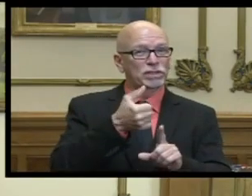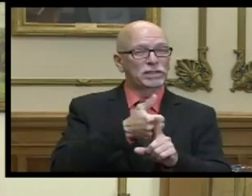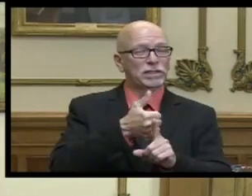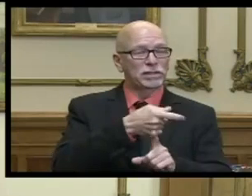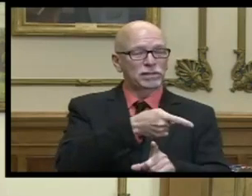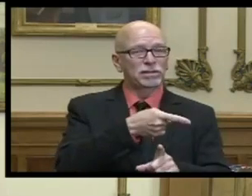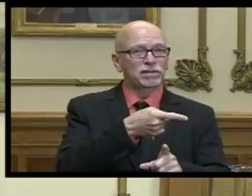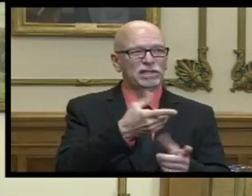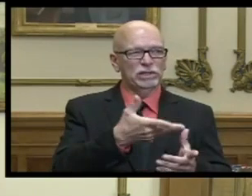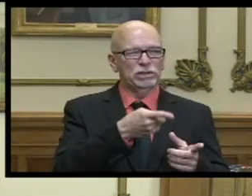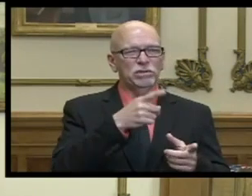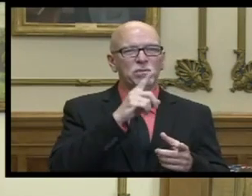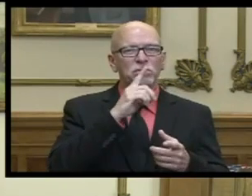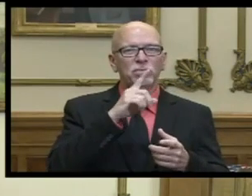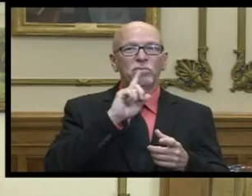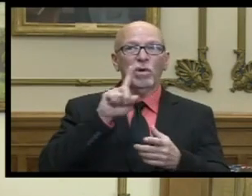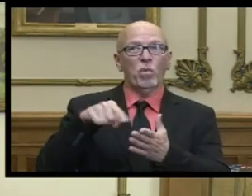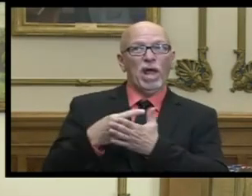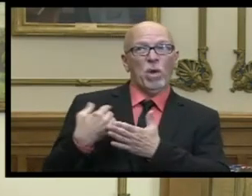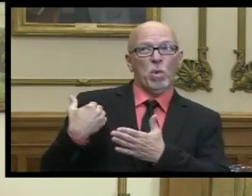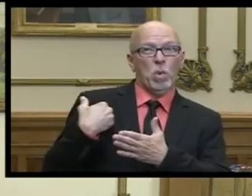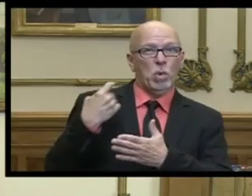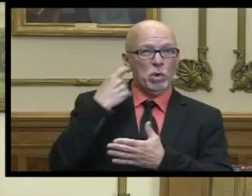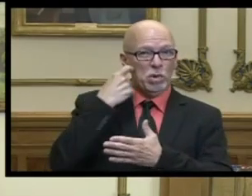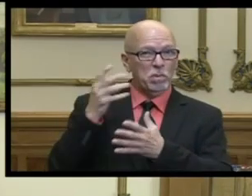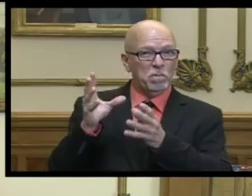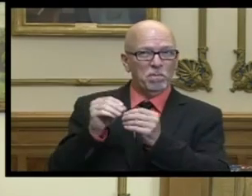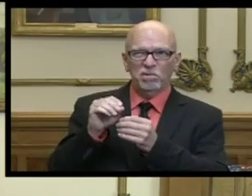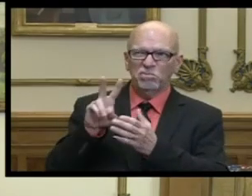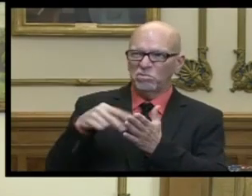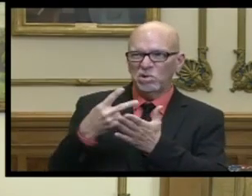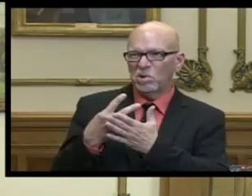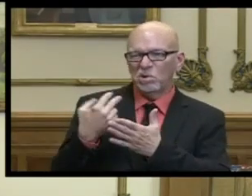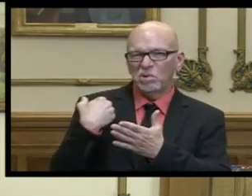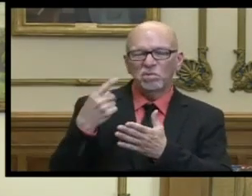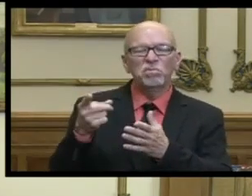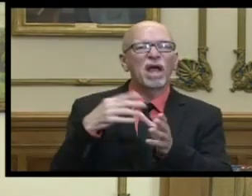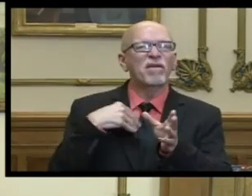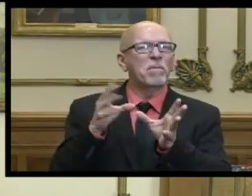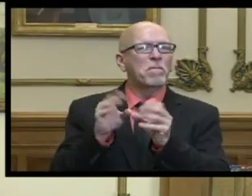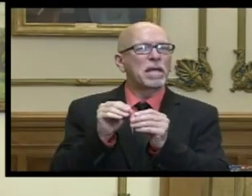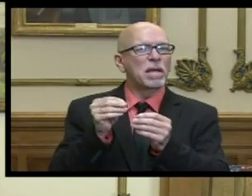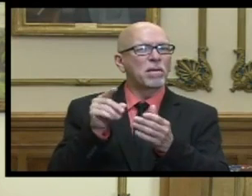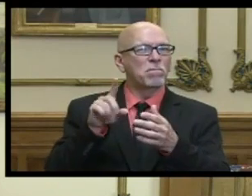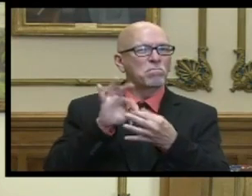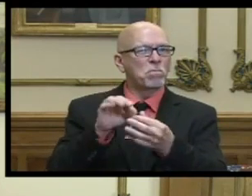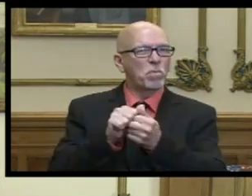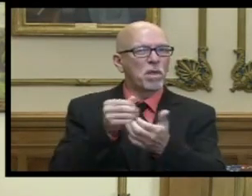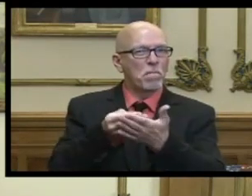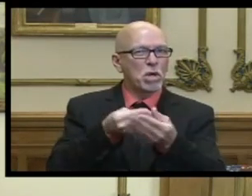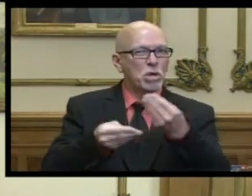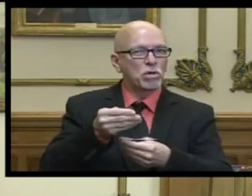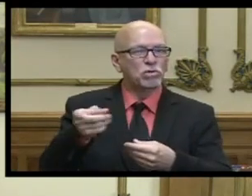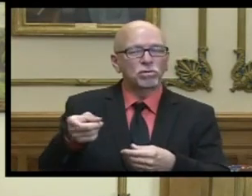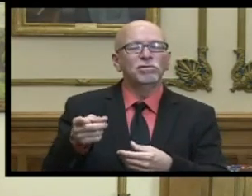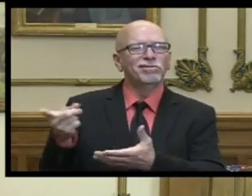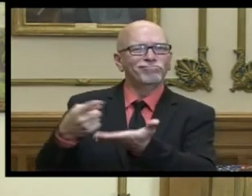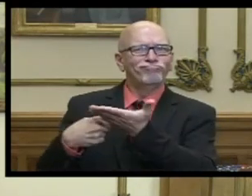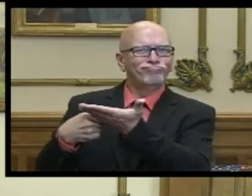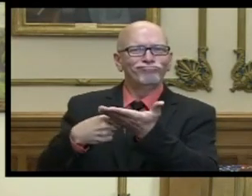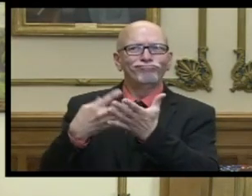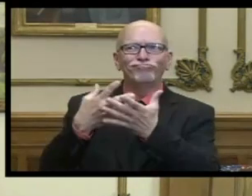just about an hour ago a couple hour few hour meeting budget meeting where they went over a lot of